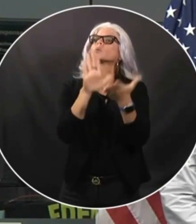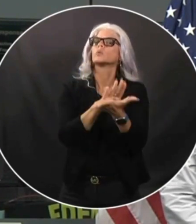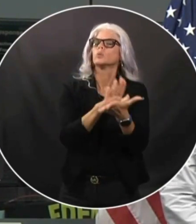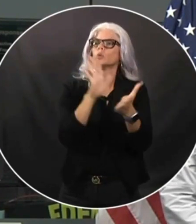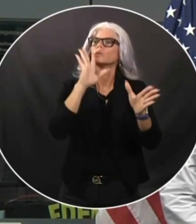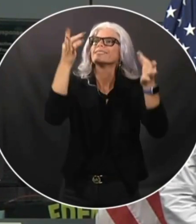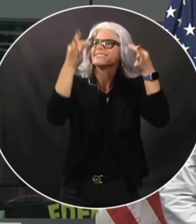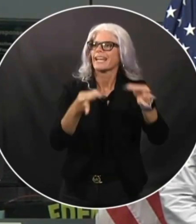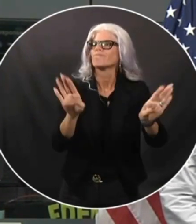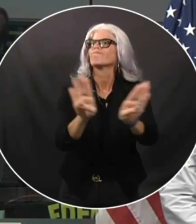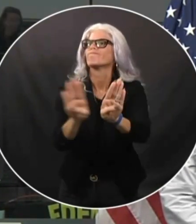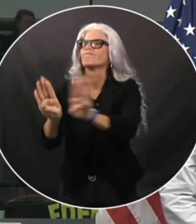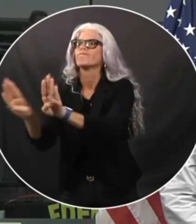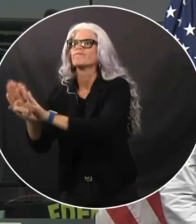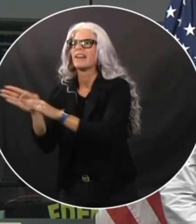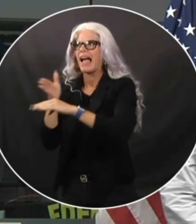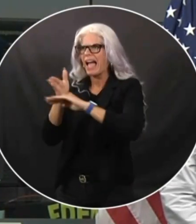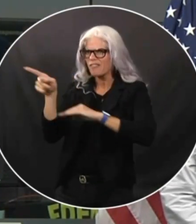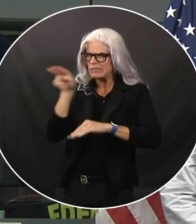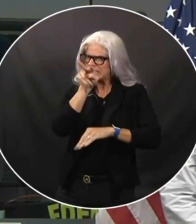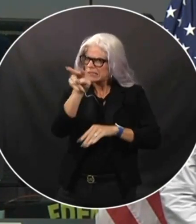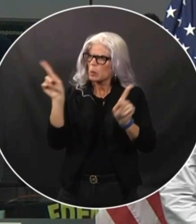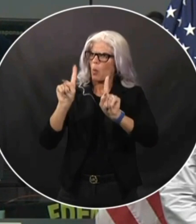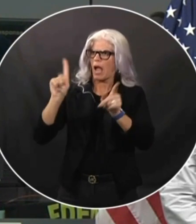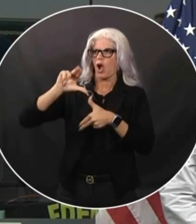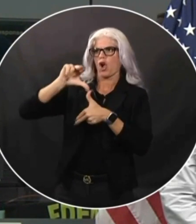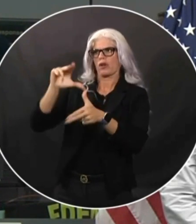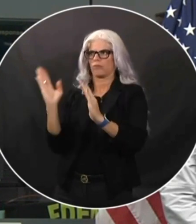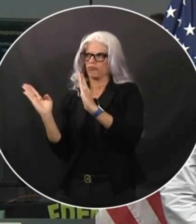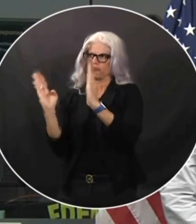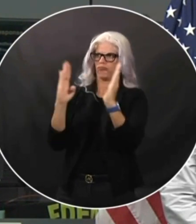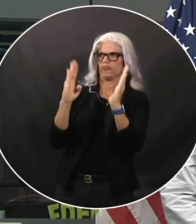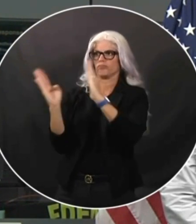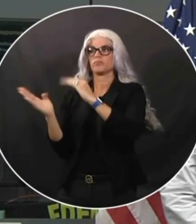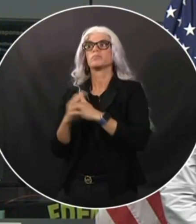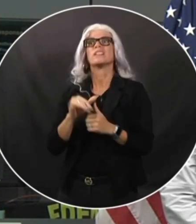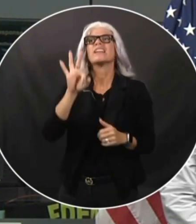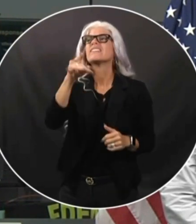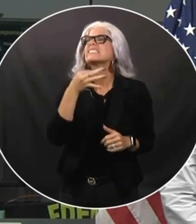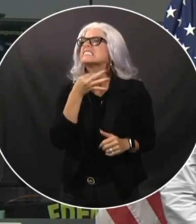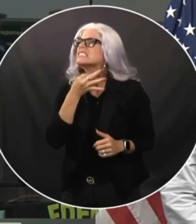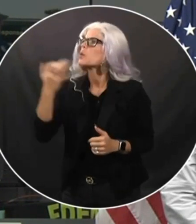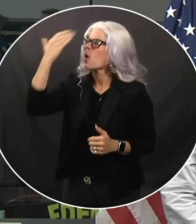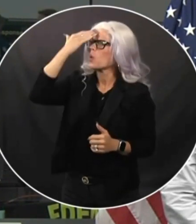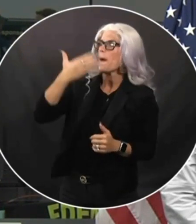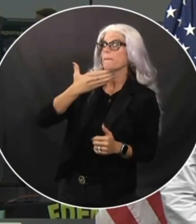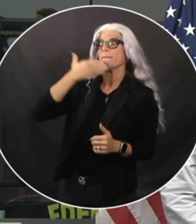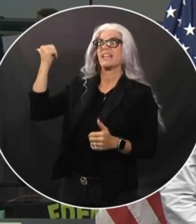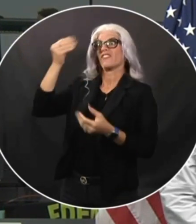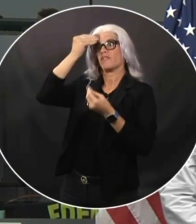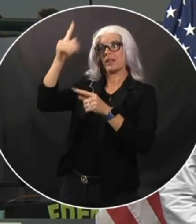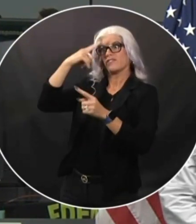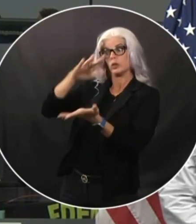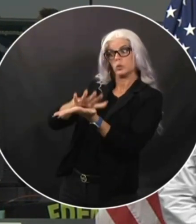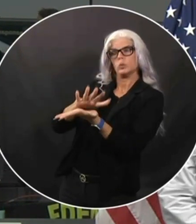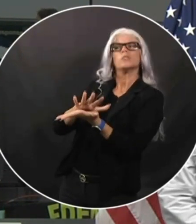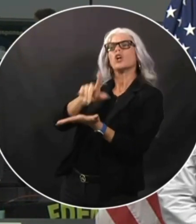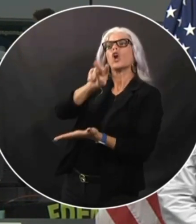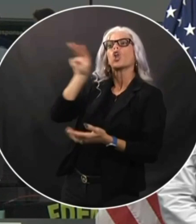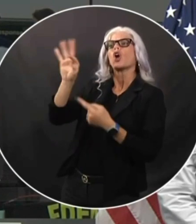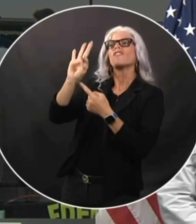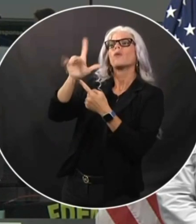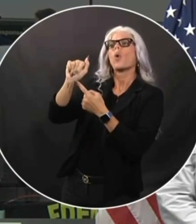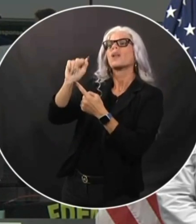look at the most updated information regarding schools, you can get that at fldoe.org slash storm